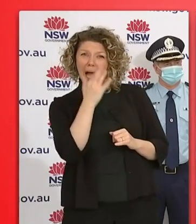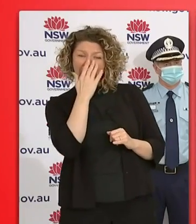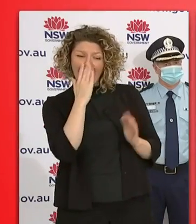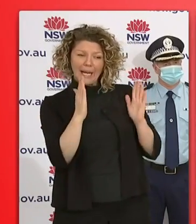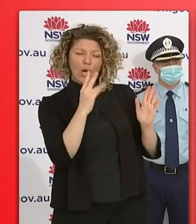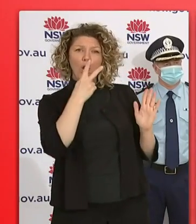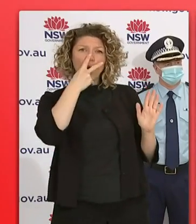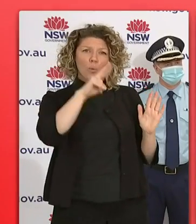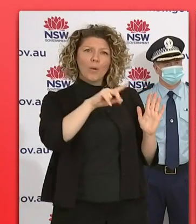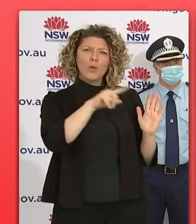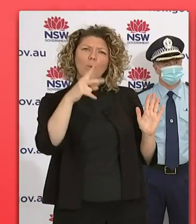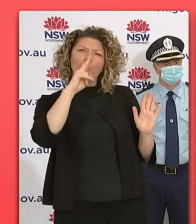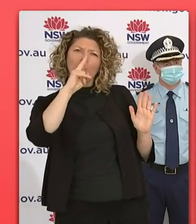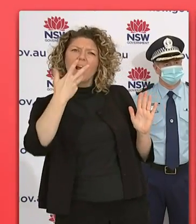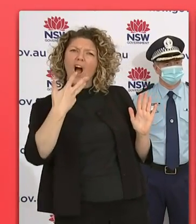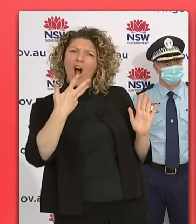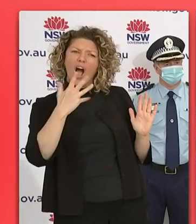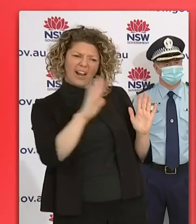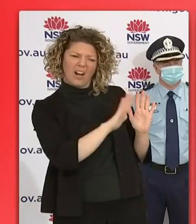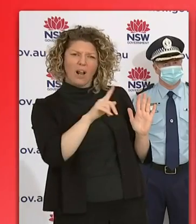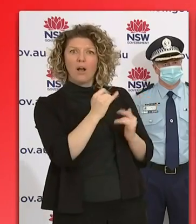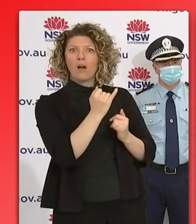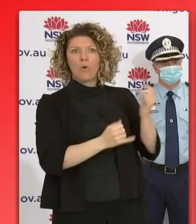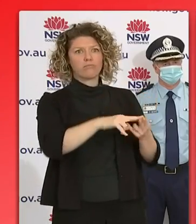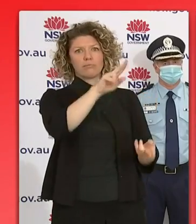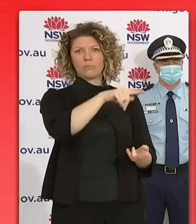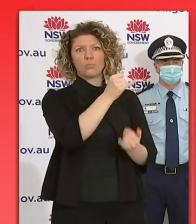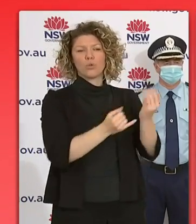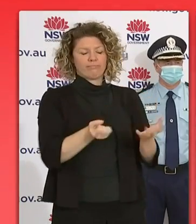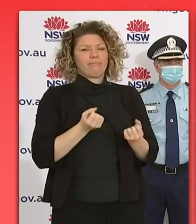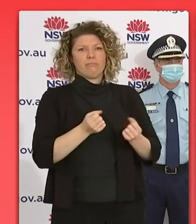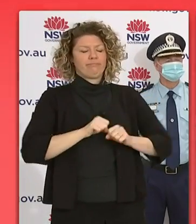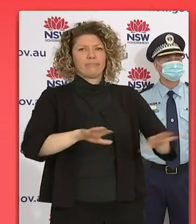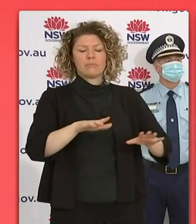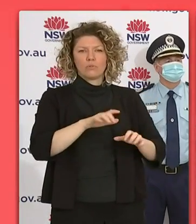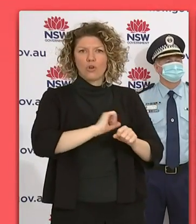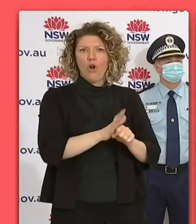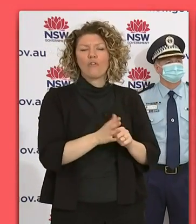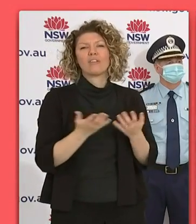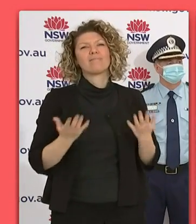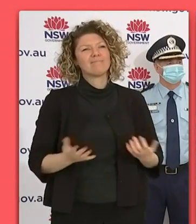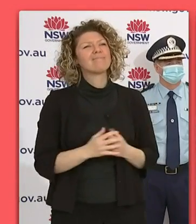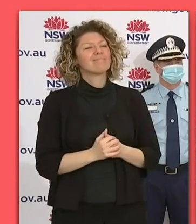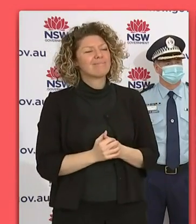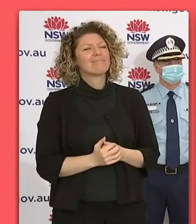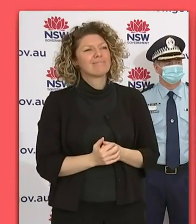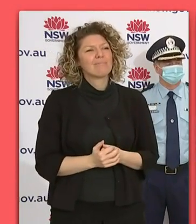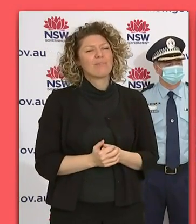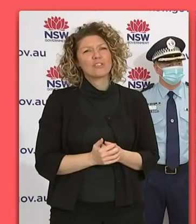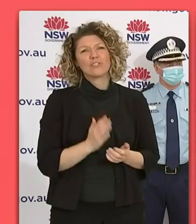age group, we have seen being the biggest numbers. And so I just want to particularly